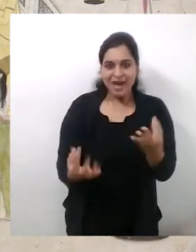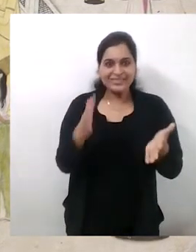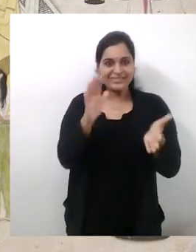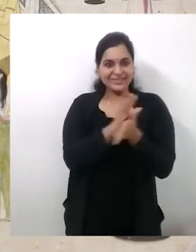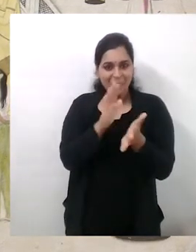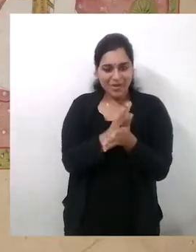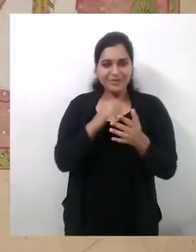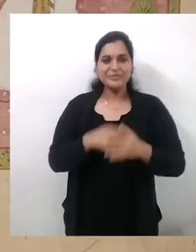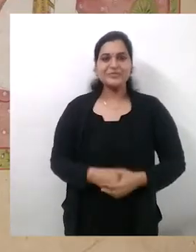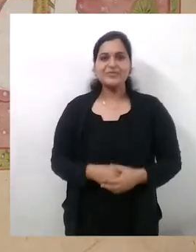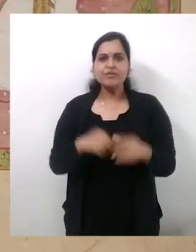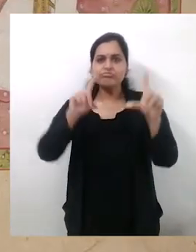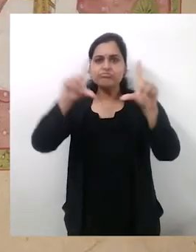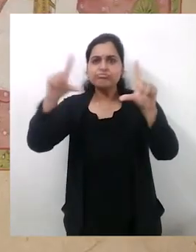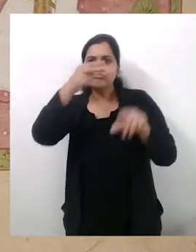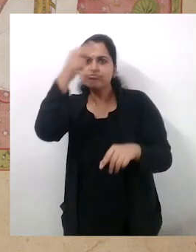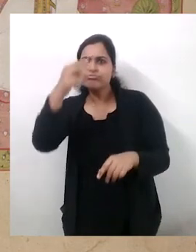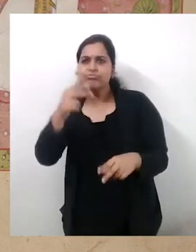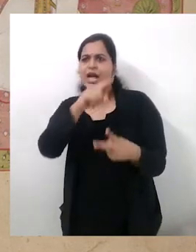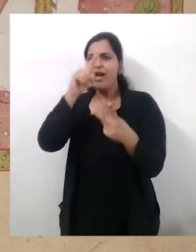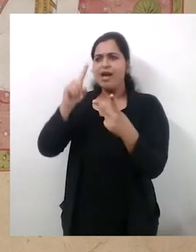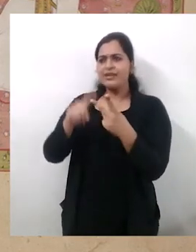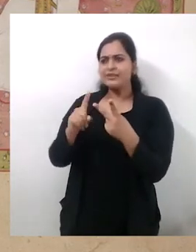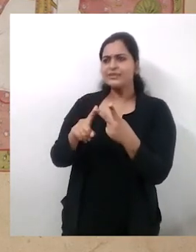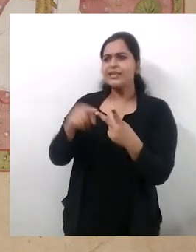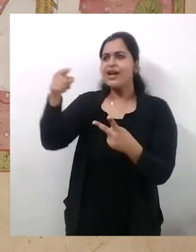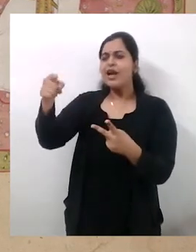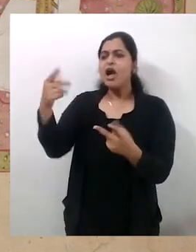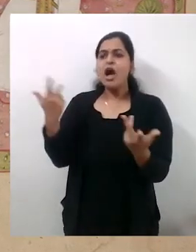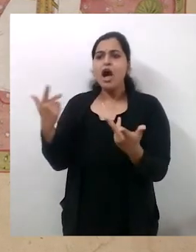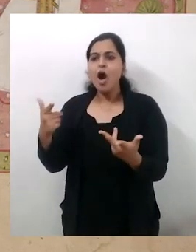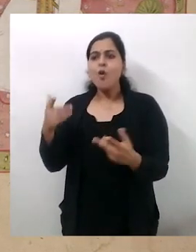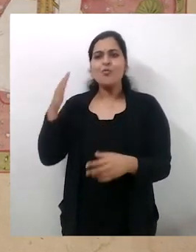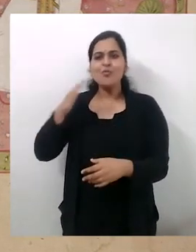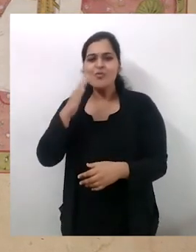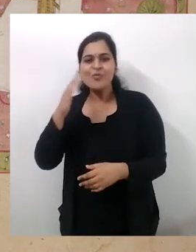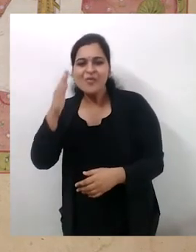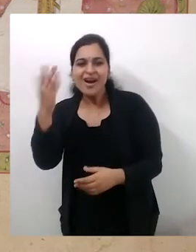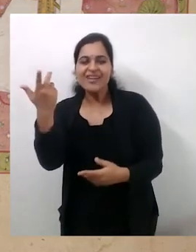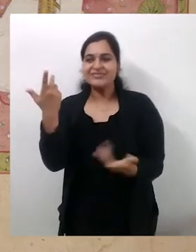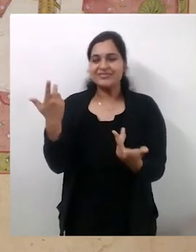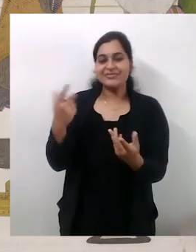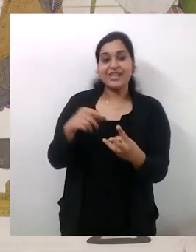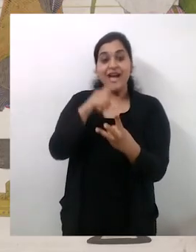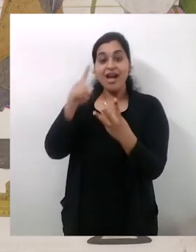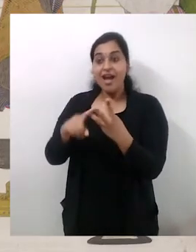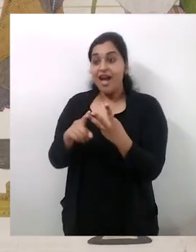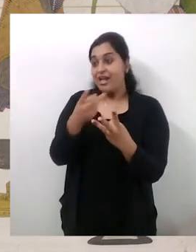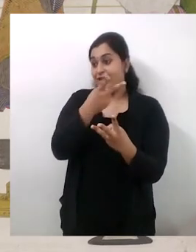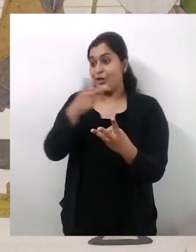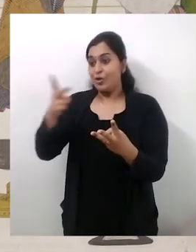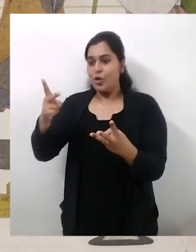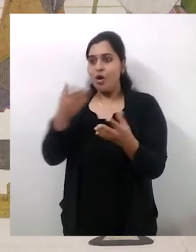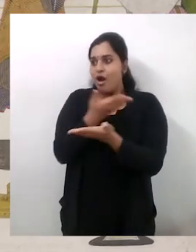festival of lights, and a portrait of Baal Van Singh being entertained by musicians. Together,